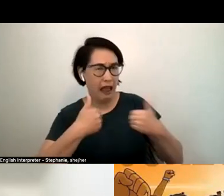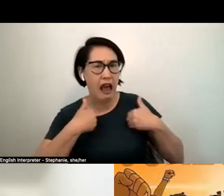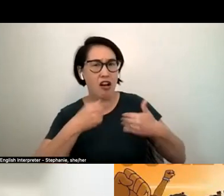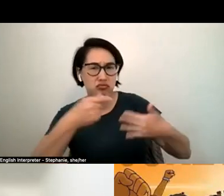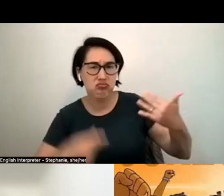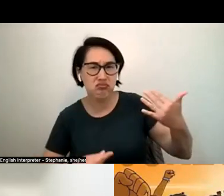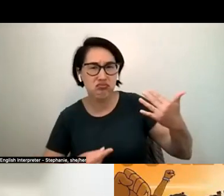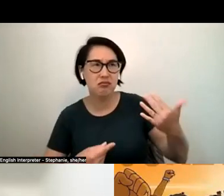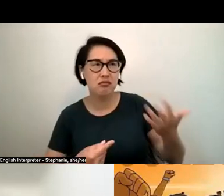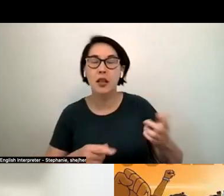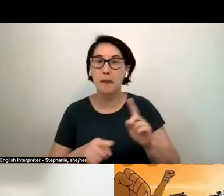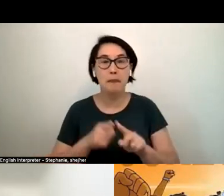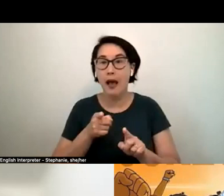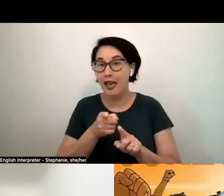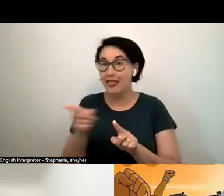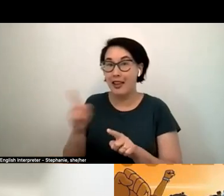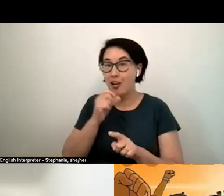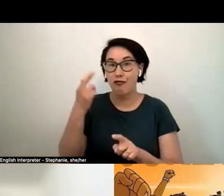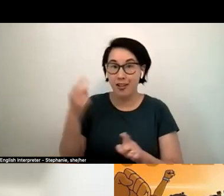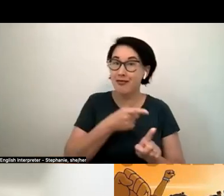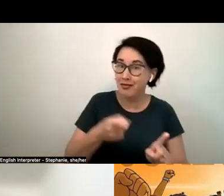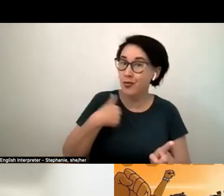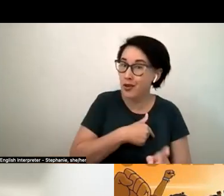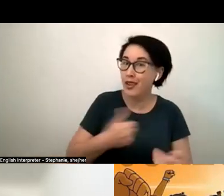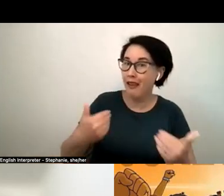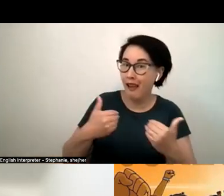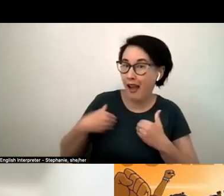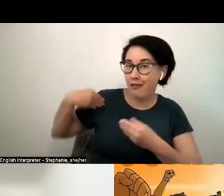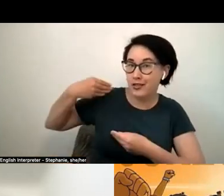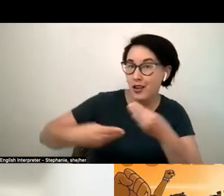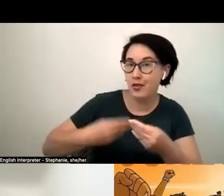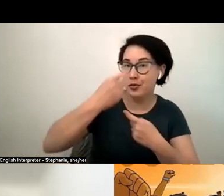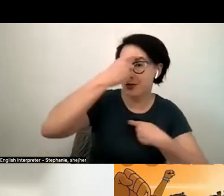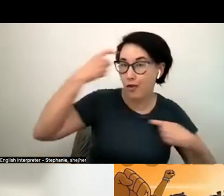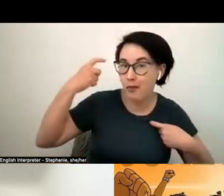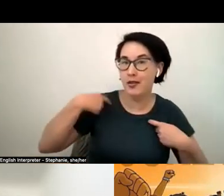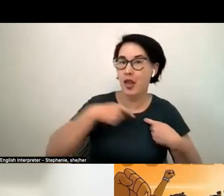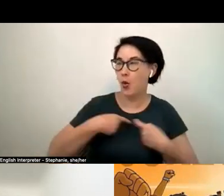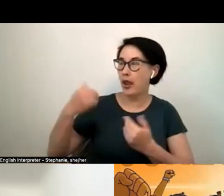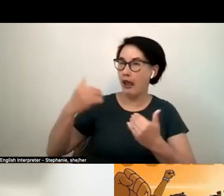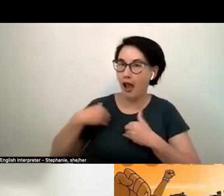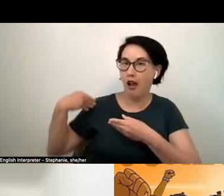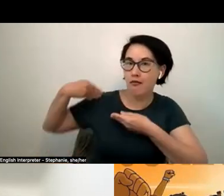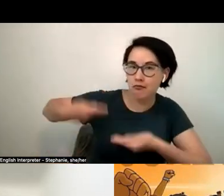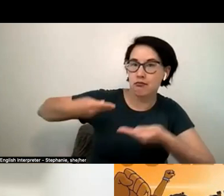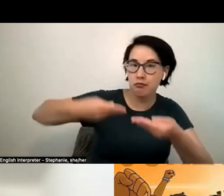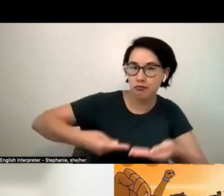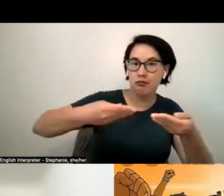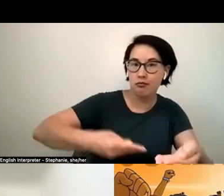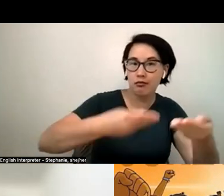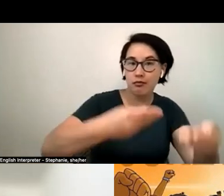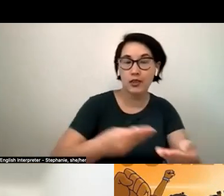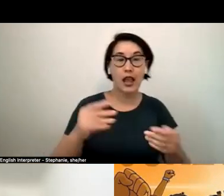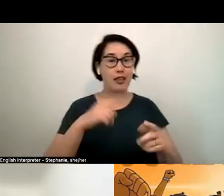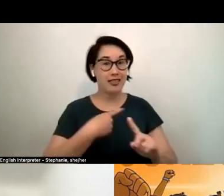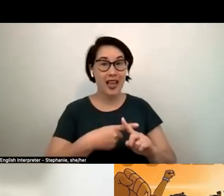that folks are carrying so when we're all put in these same communities white